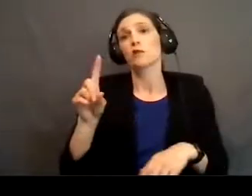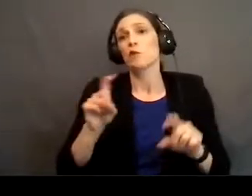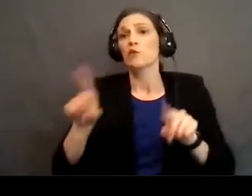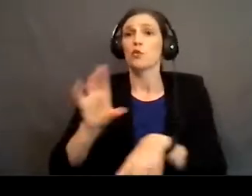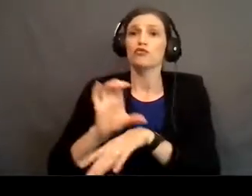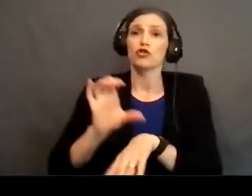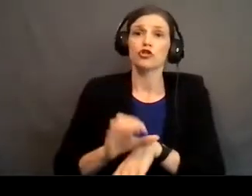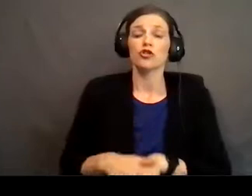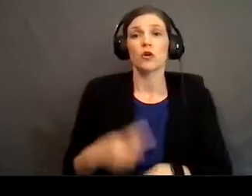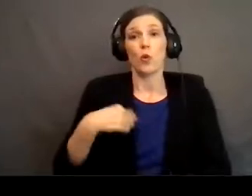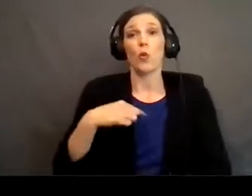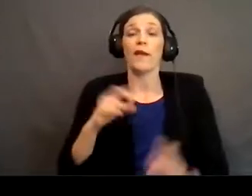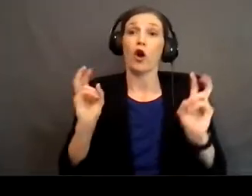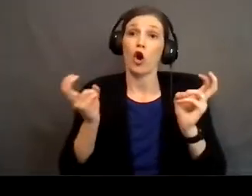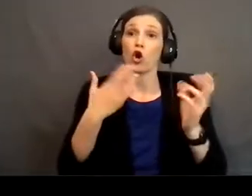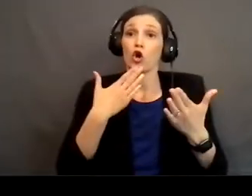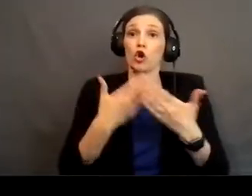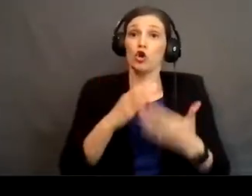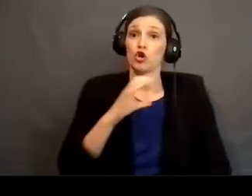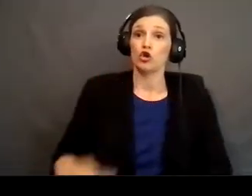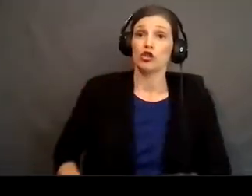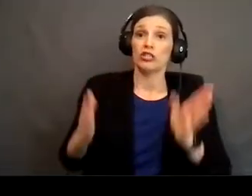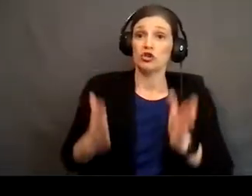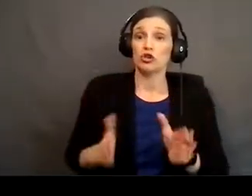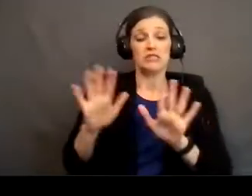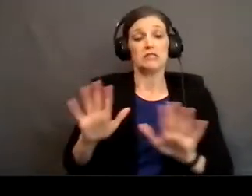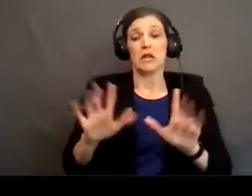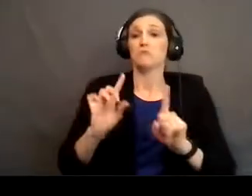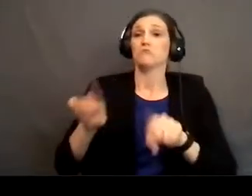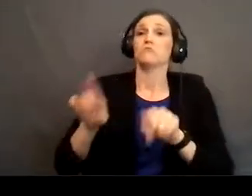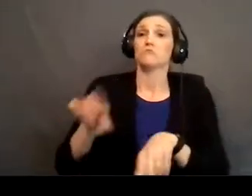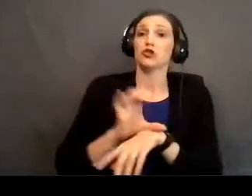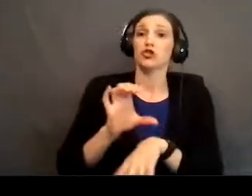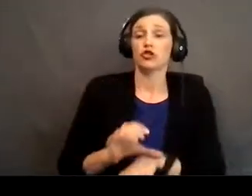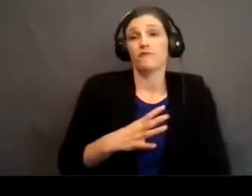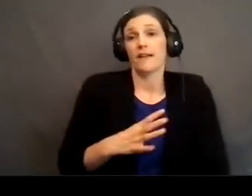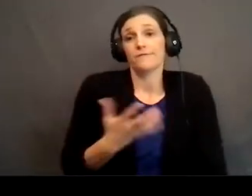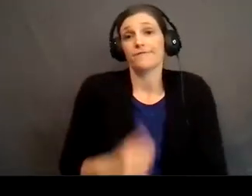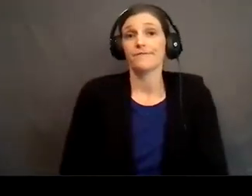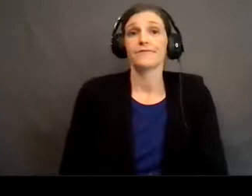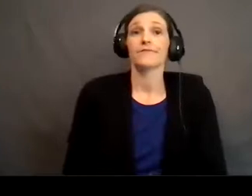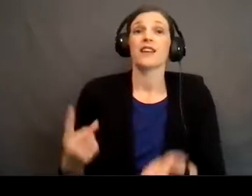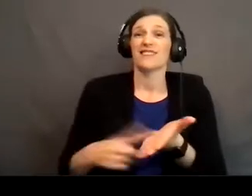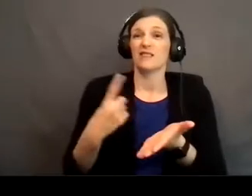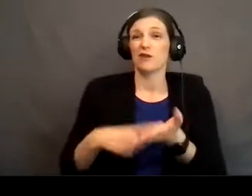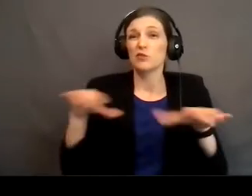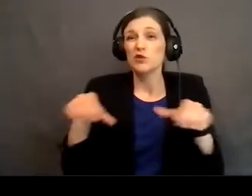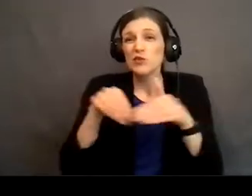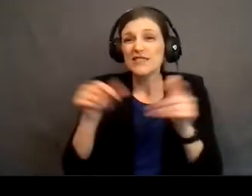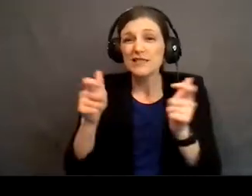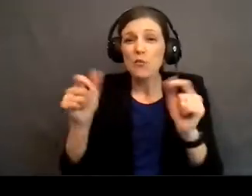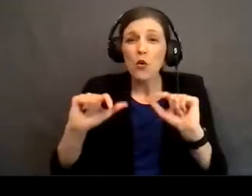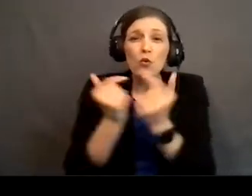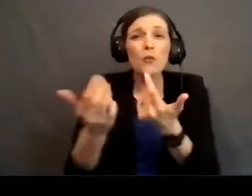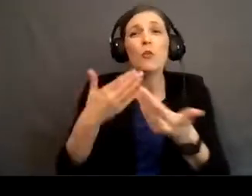lack of a better term, we're good Christians. And so it's Sunday. We just attend church, right? Sometimes we do that in our small groups too. Whatever